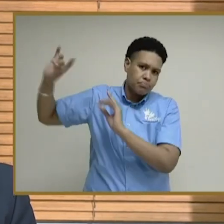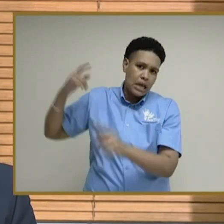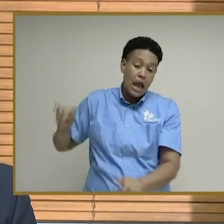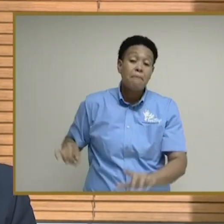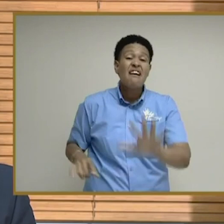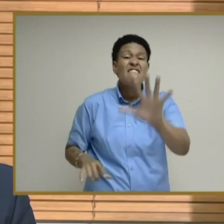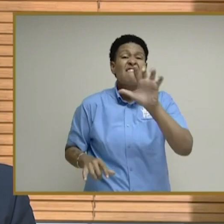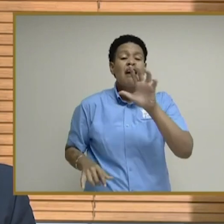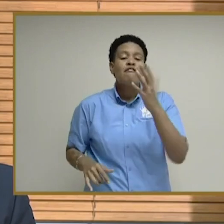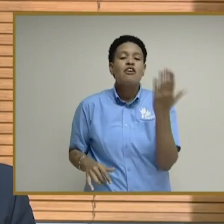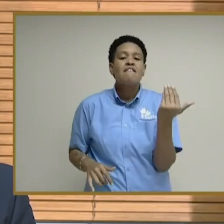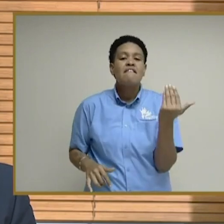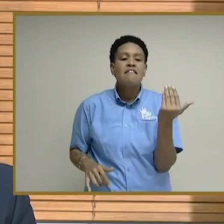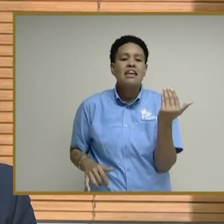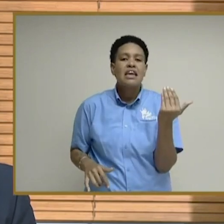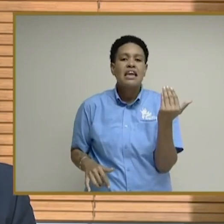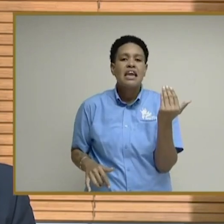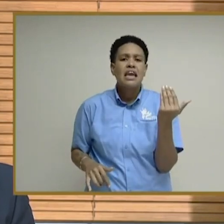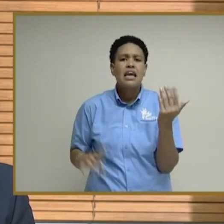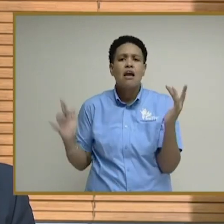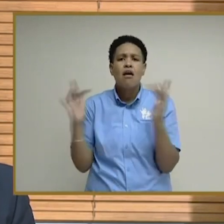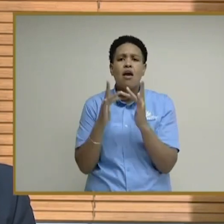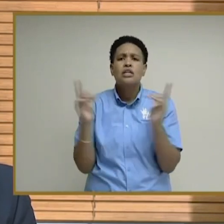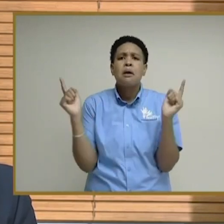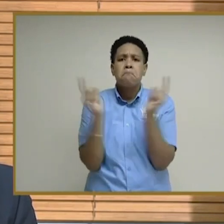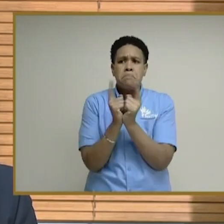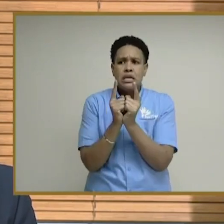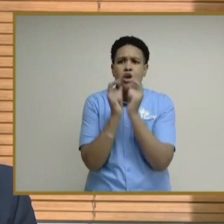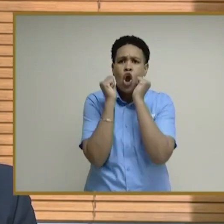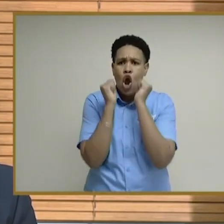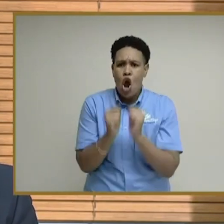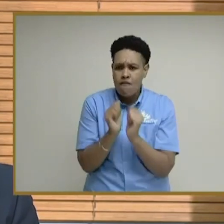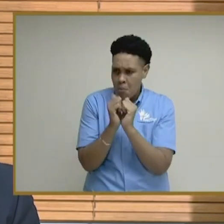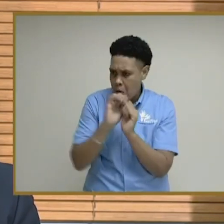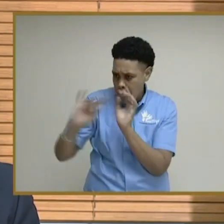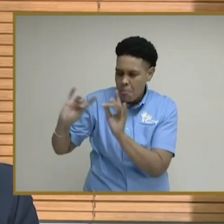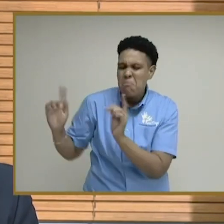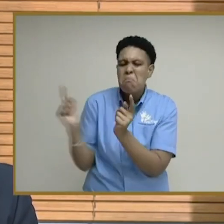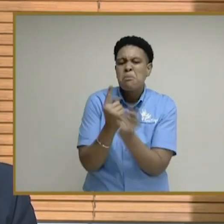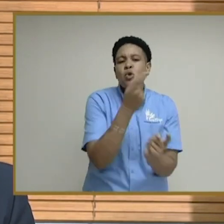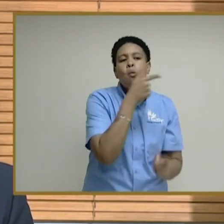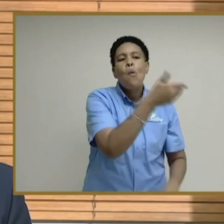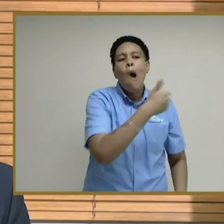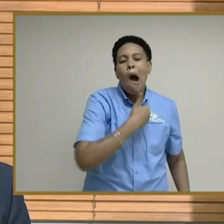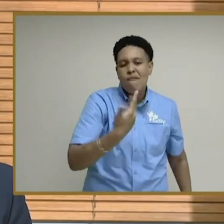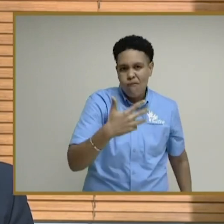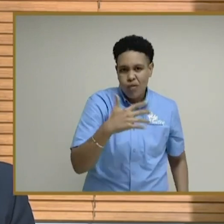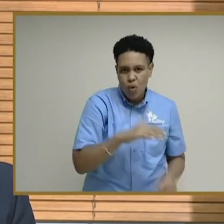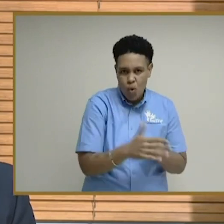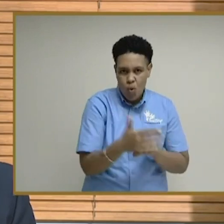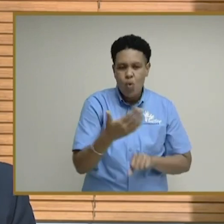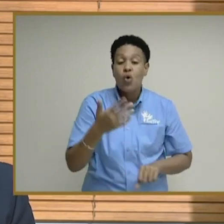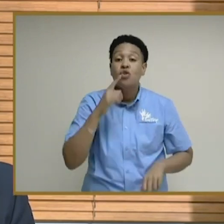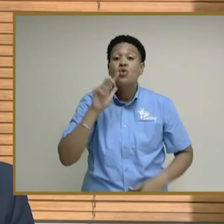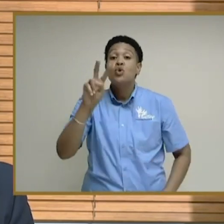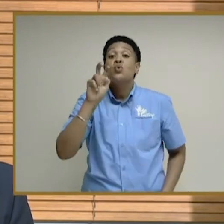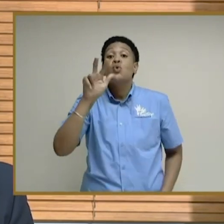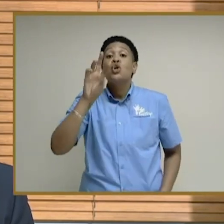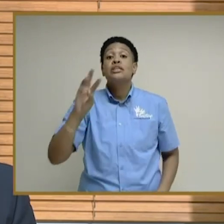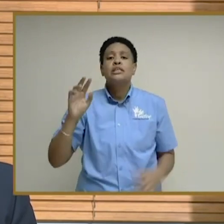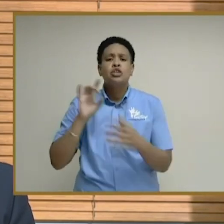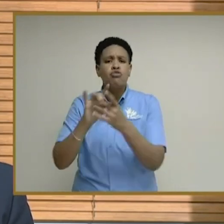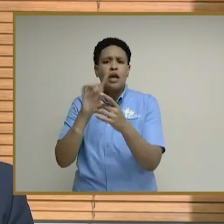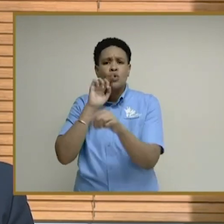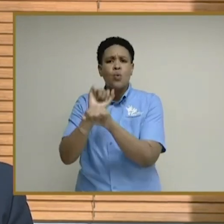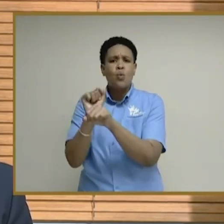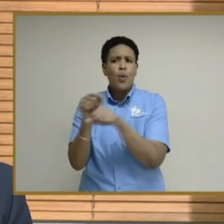515 that are contacts of confirmed cases, 236 cases related to the workplace